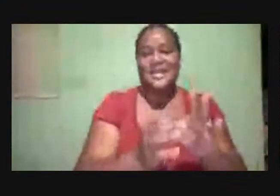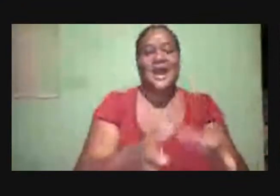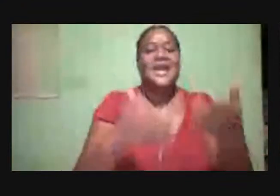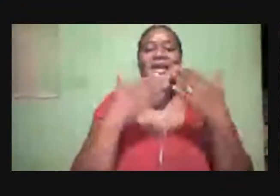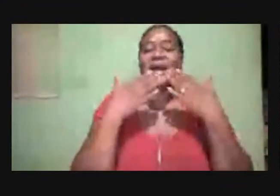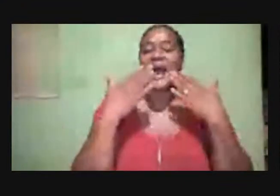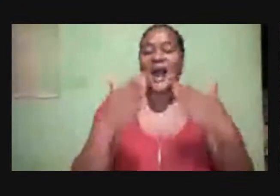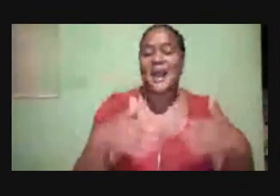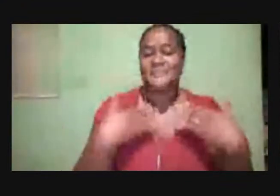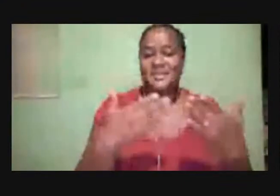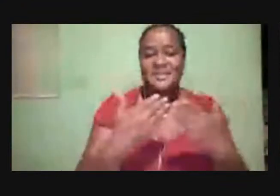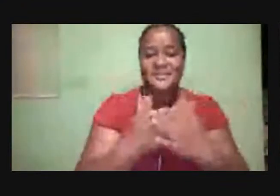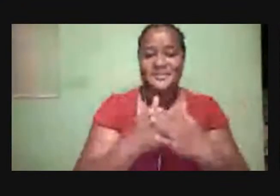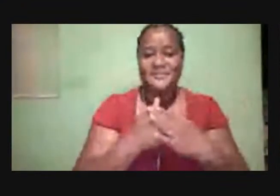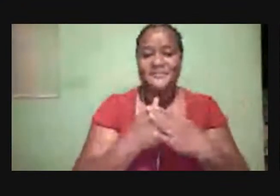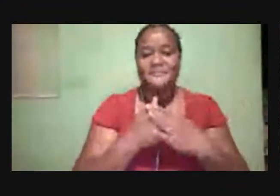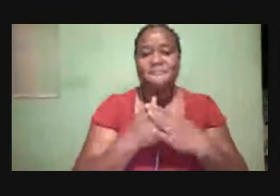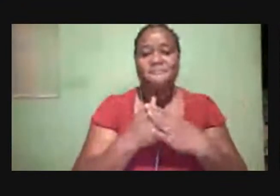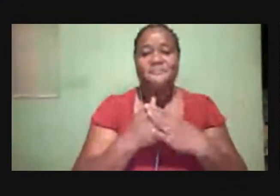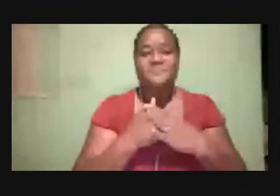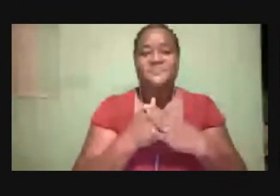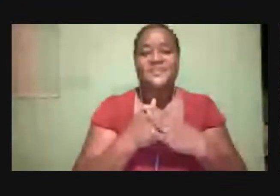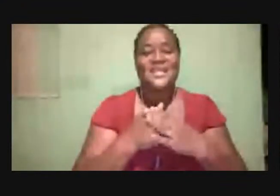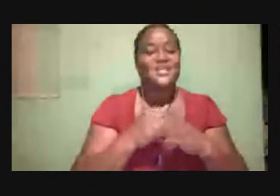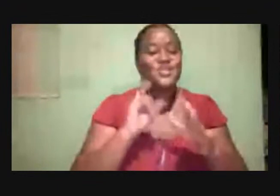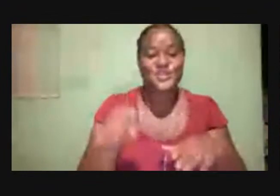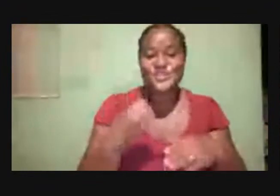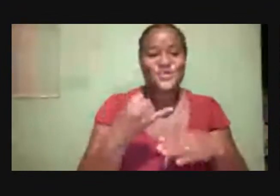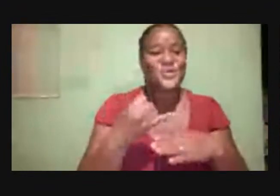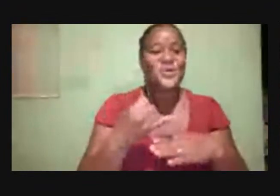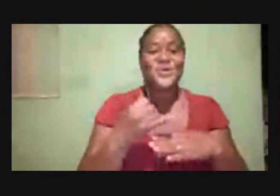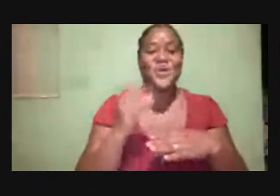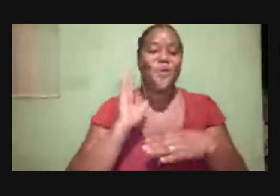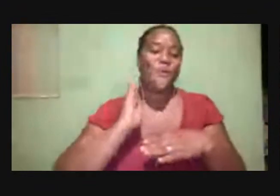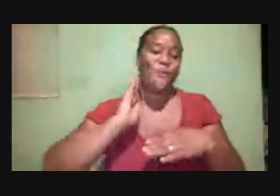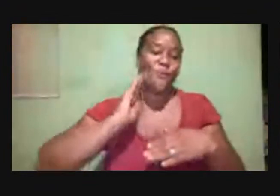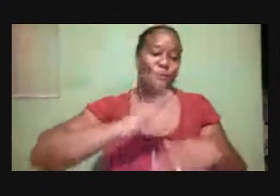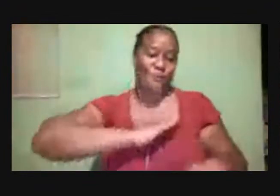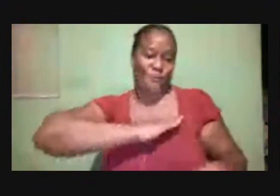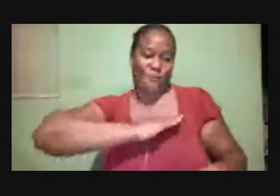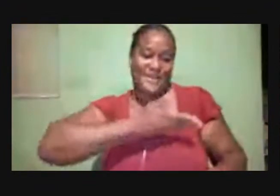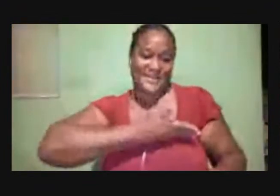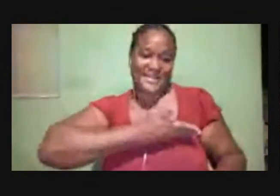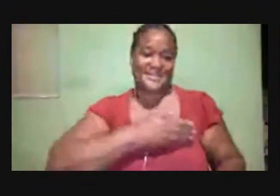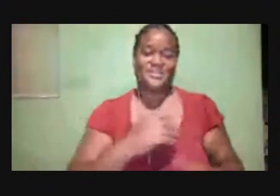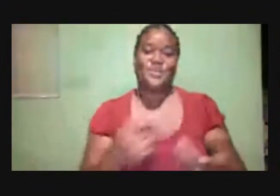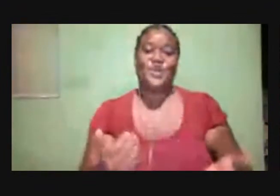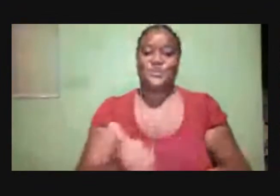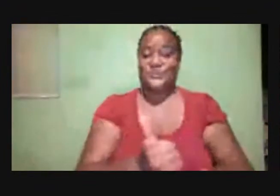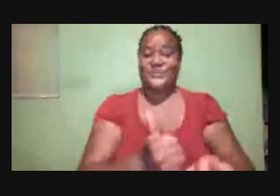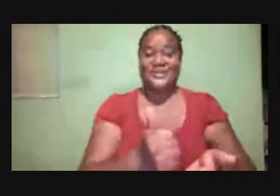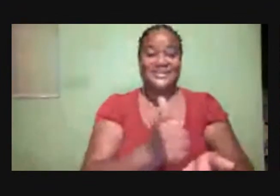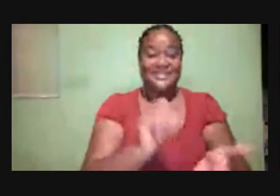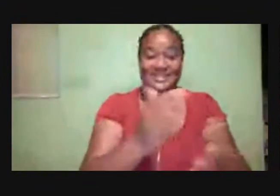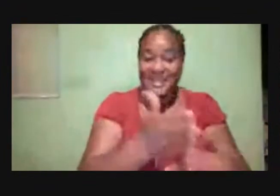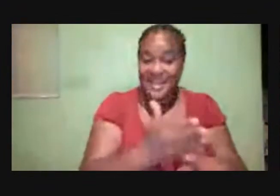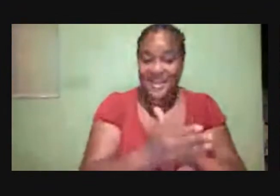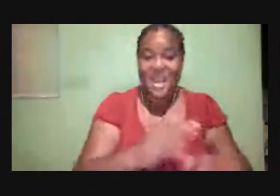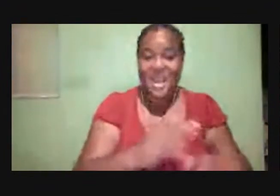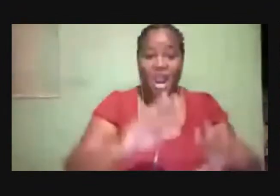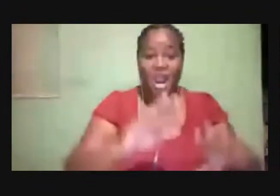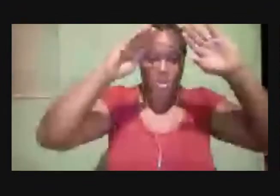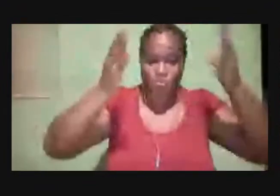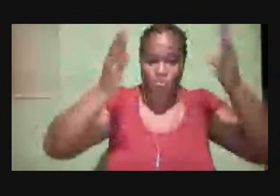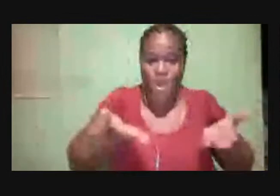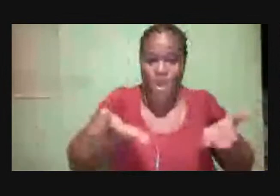enthusiasm In all that you do And so I also want to welcome All who are